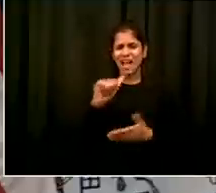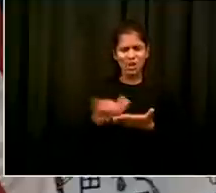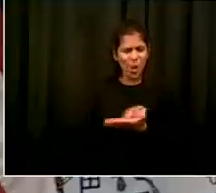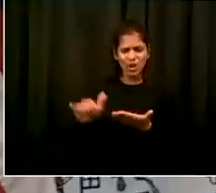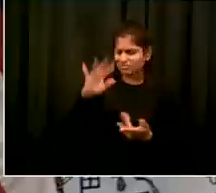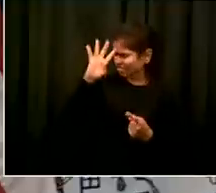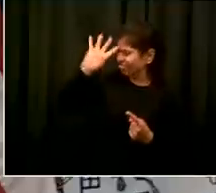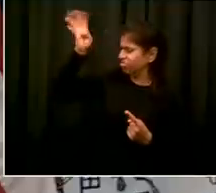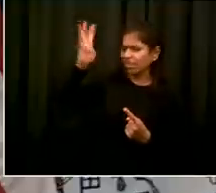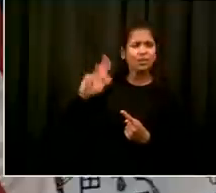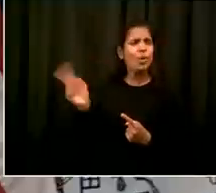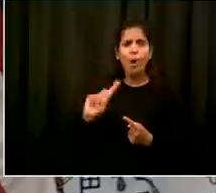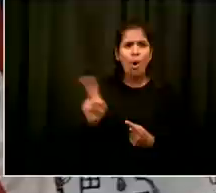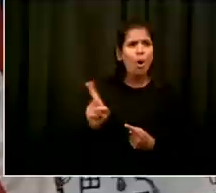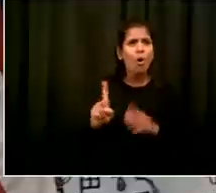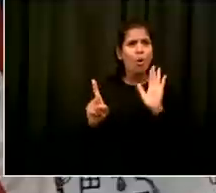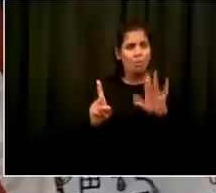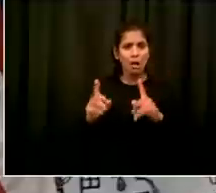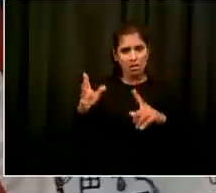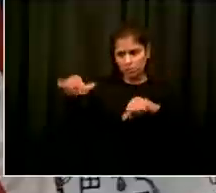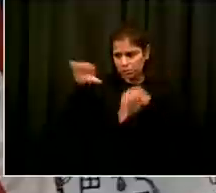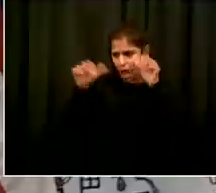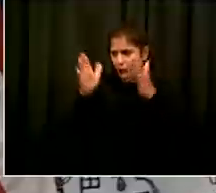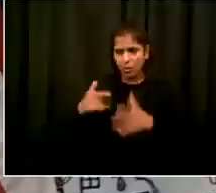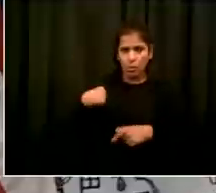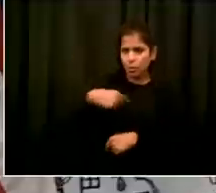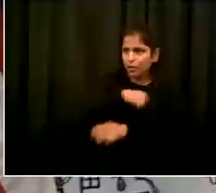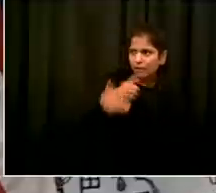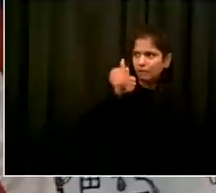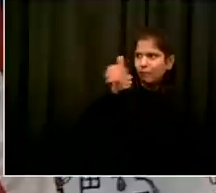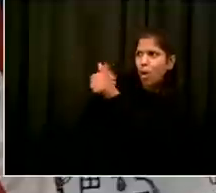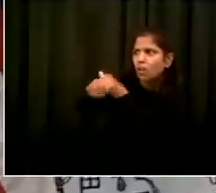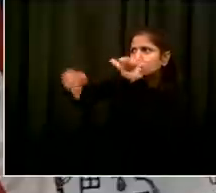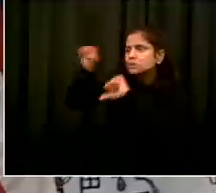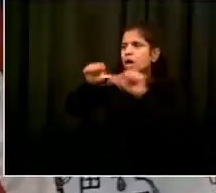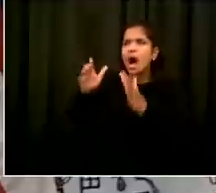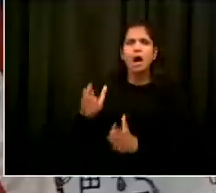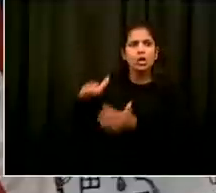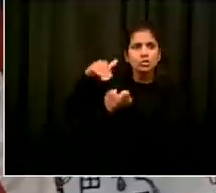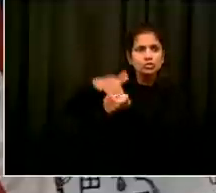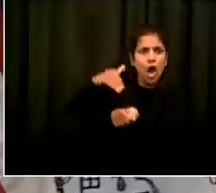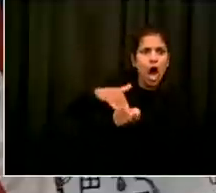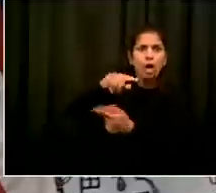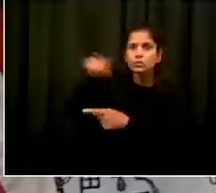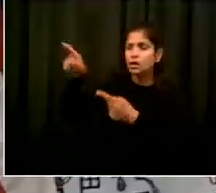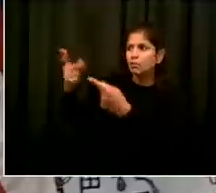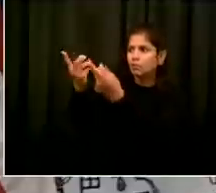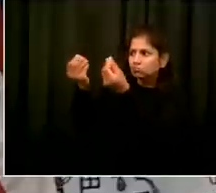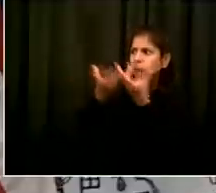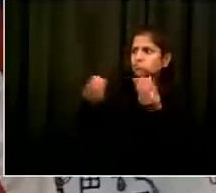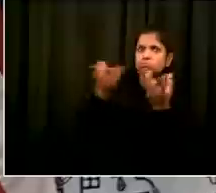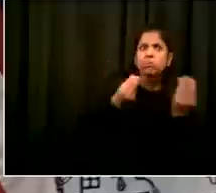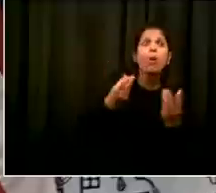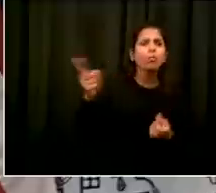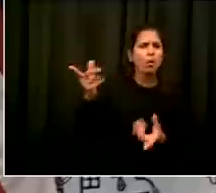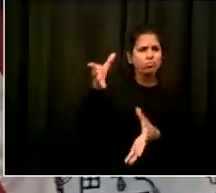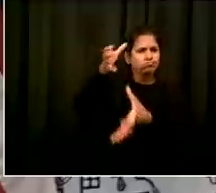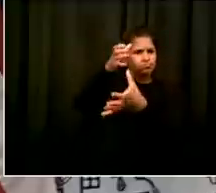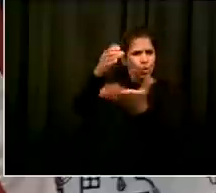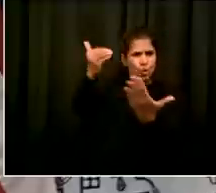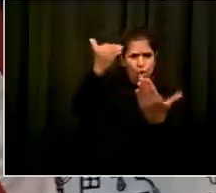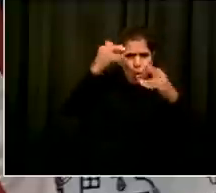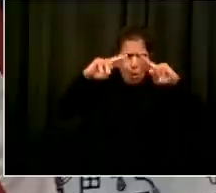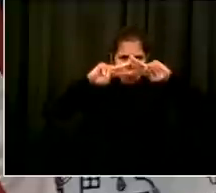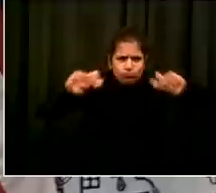and keep those masks on and practice that social distancing and do the smart thing so we can all move forward together thank you